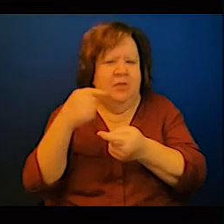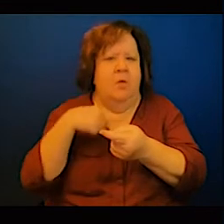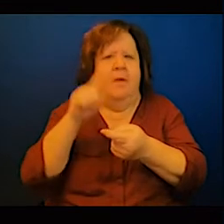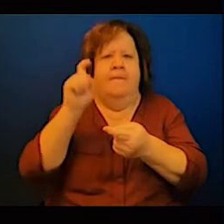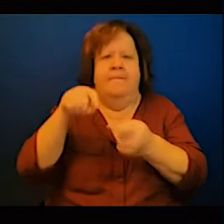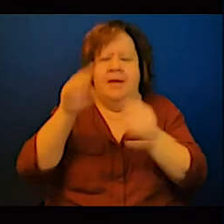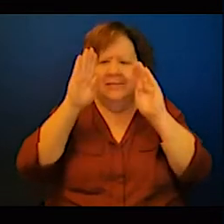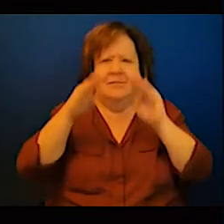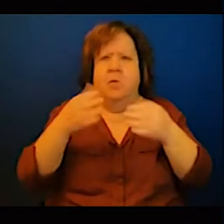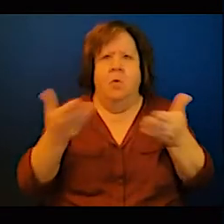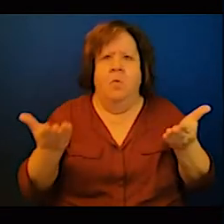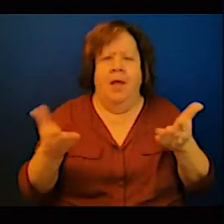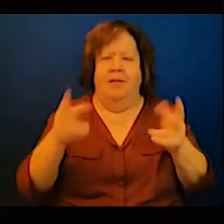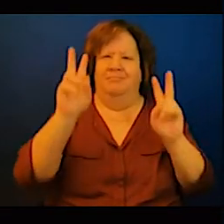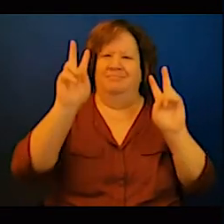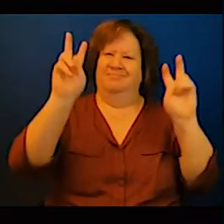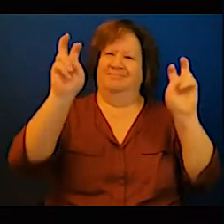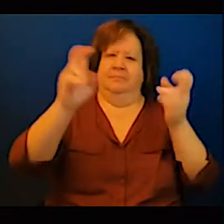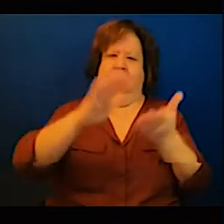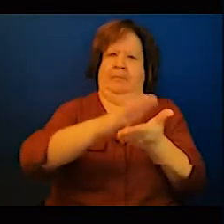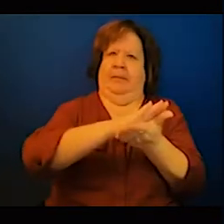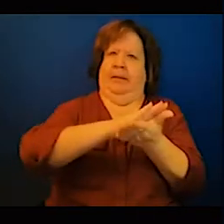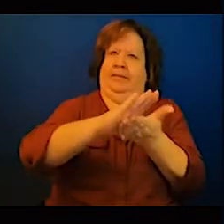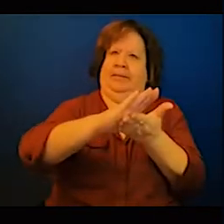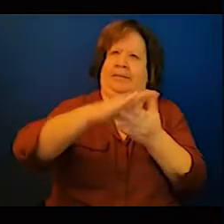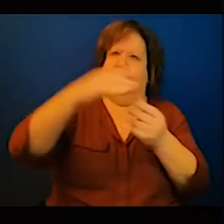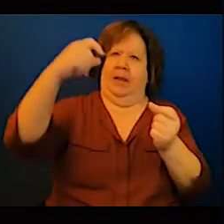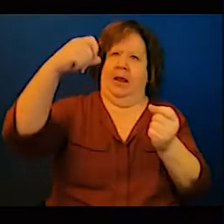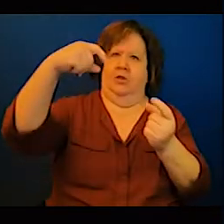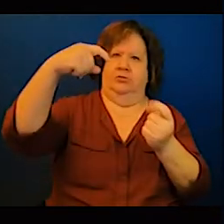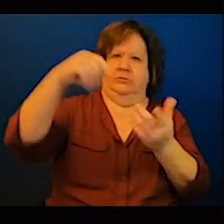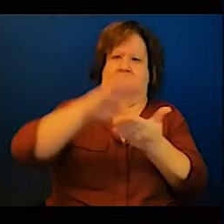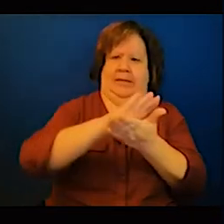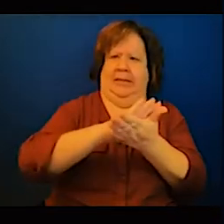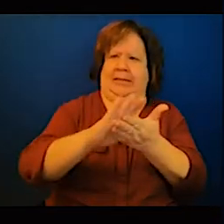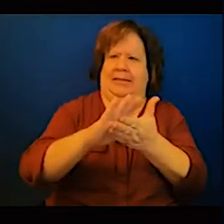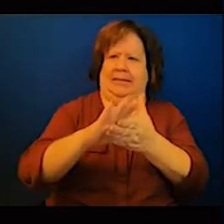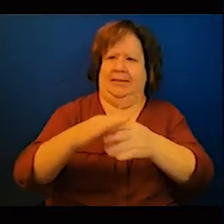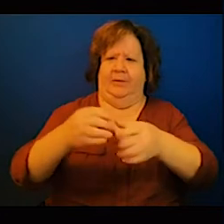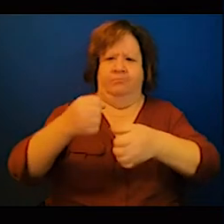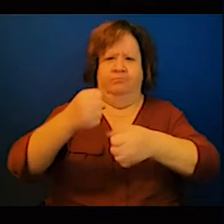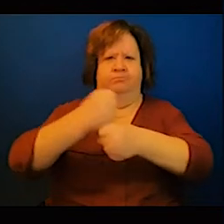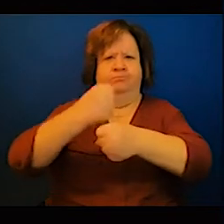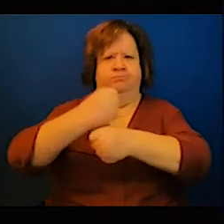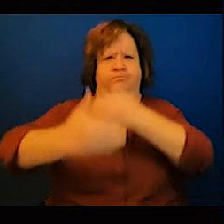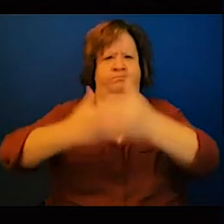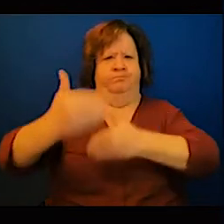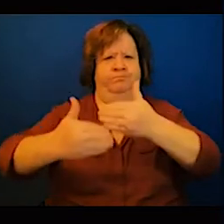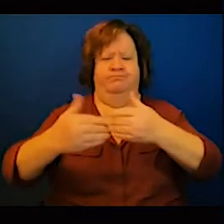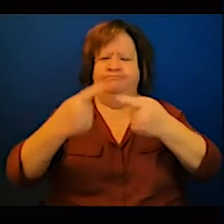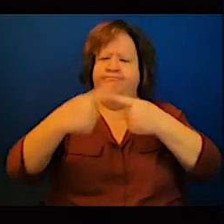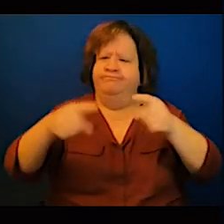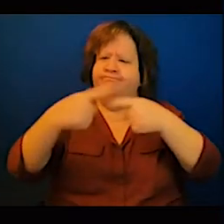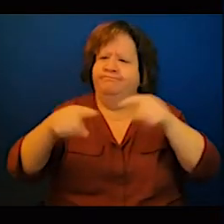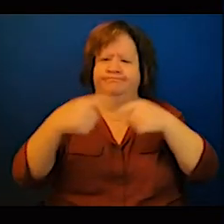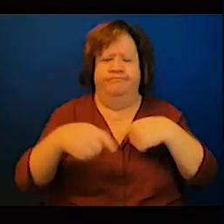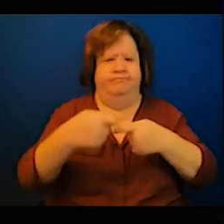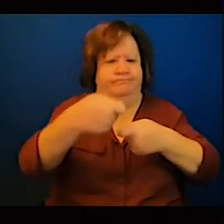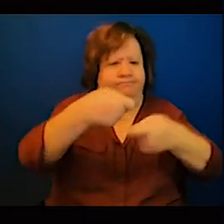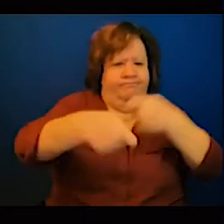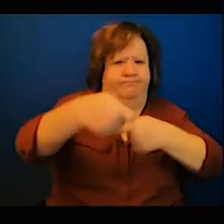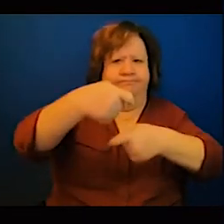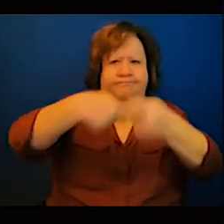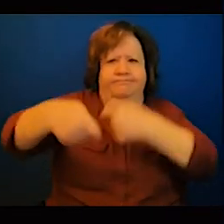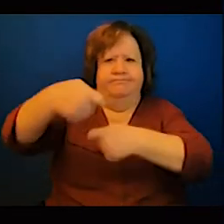And we should look at the technological digitalization responses. Use of